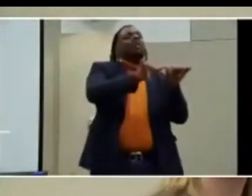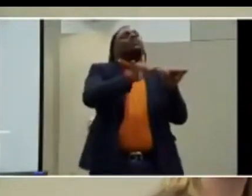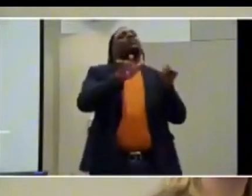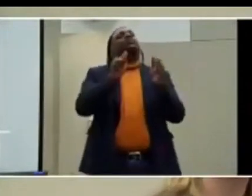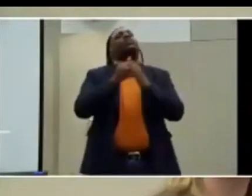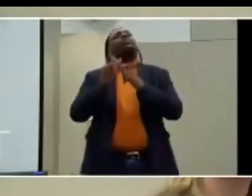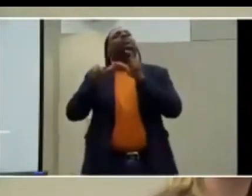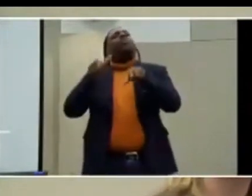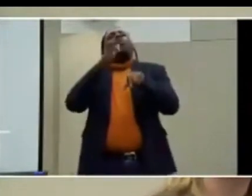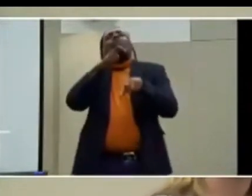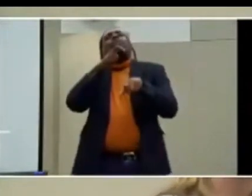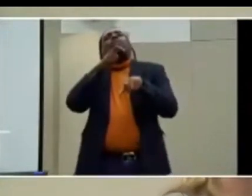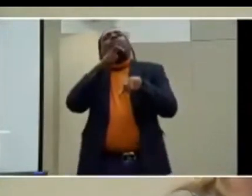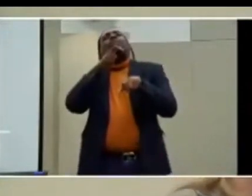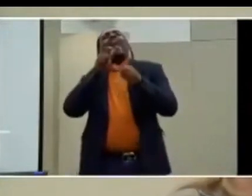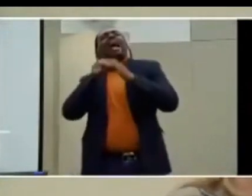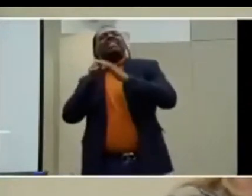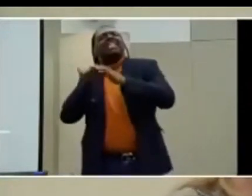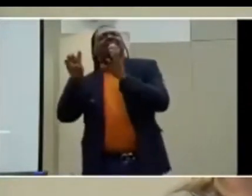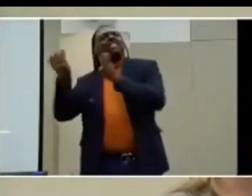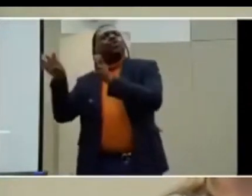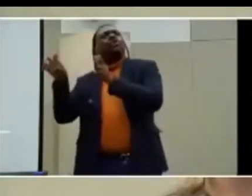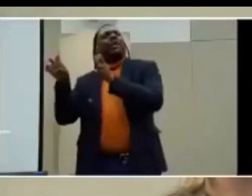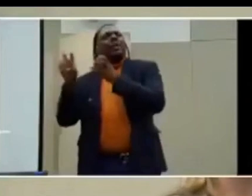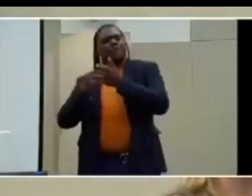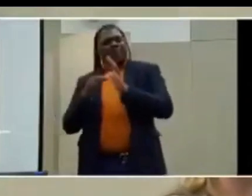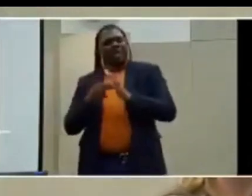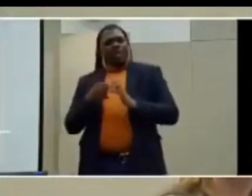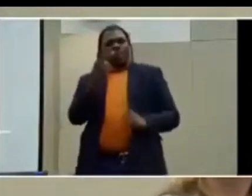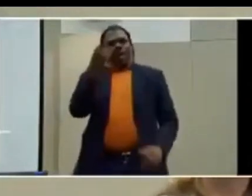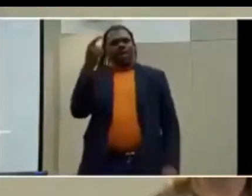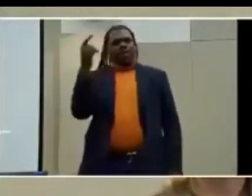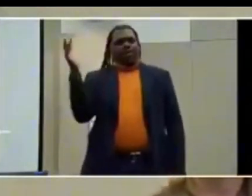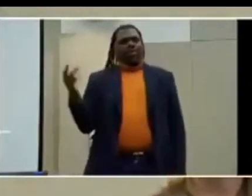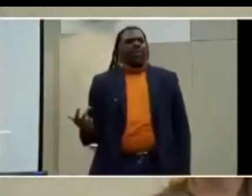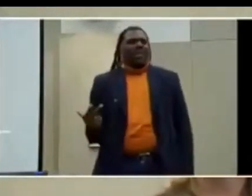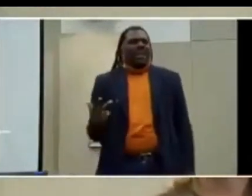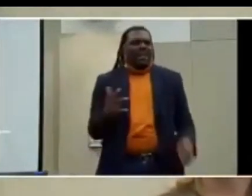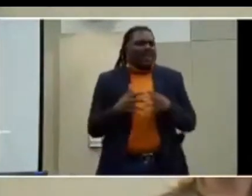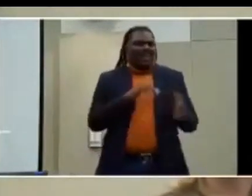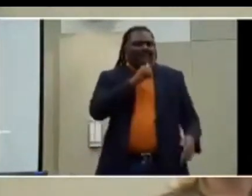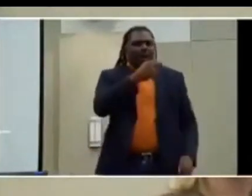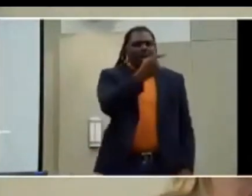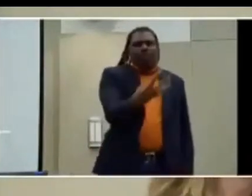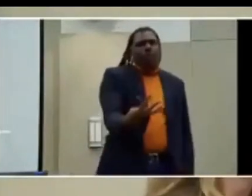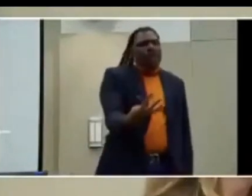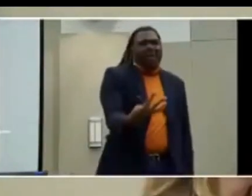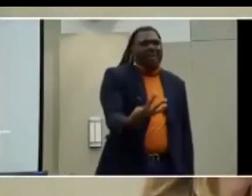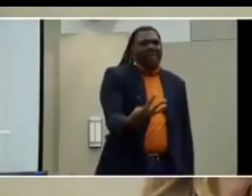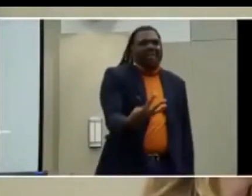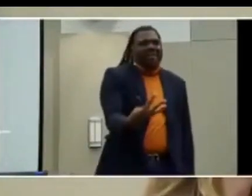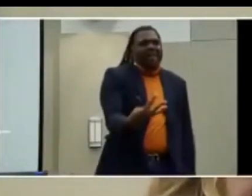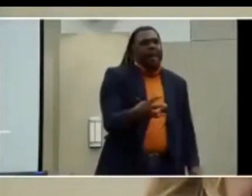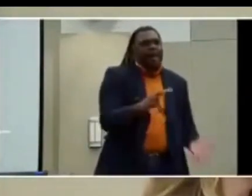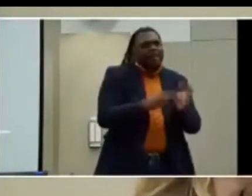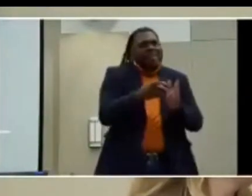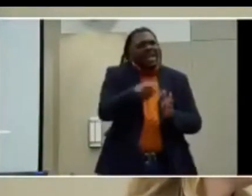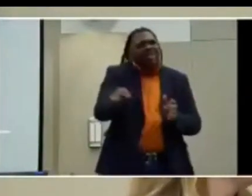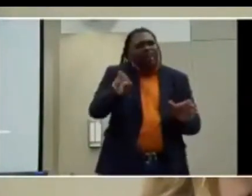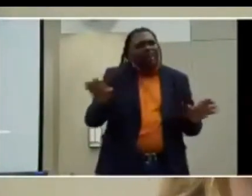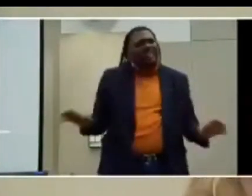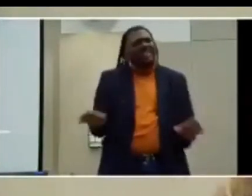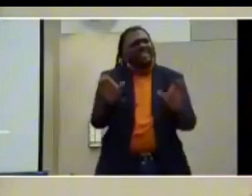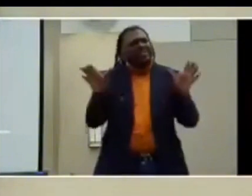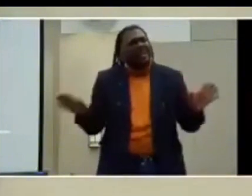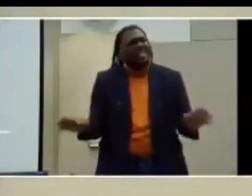people with access issues, you're talking about one in three Americans, not one in four. And their participation in the